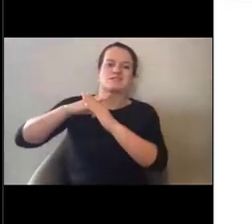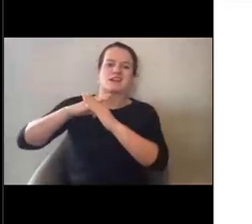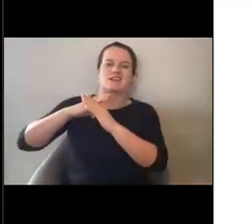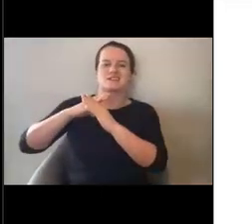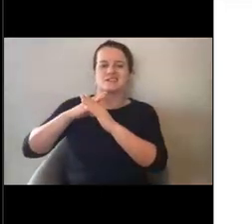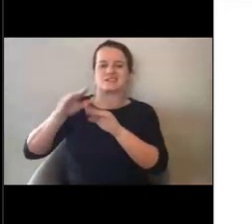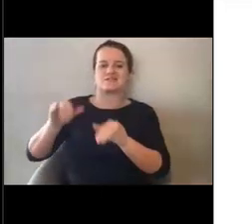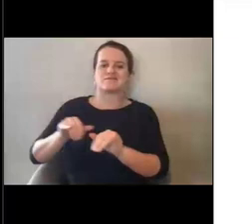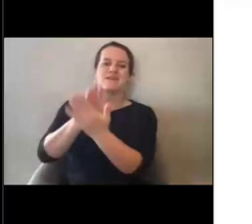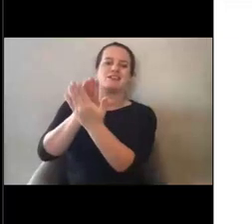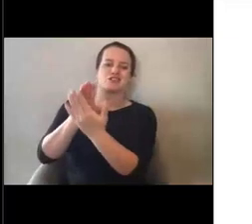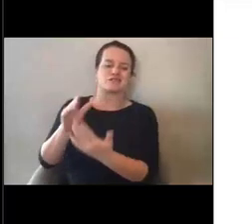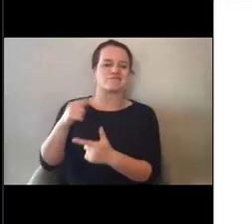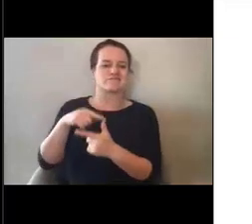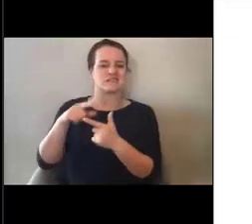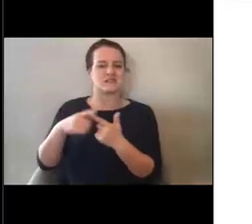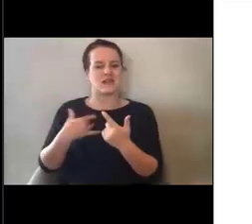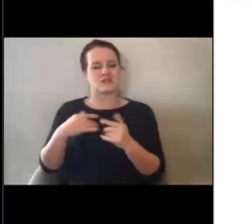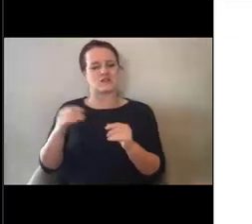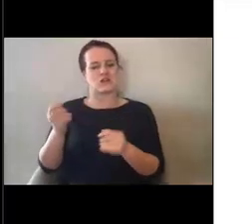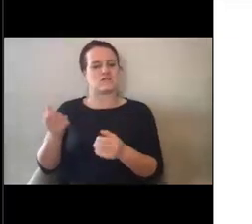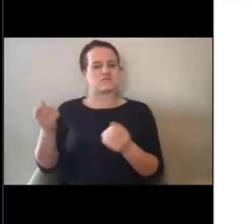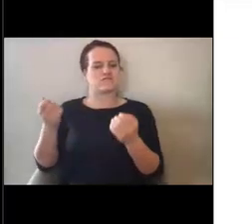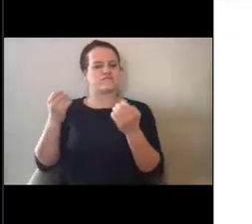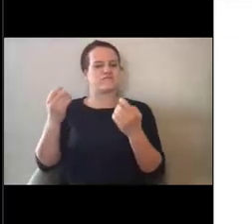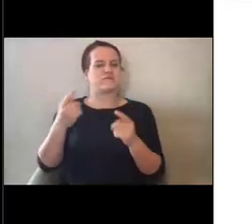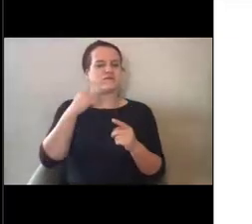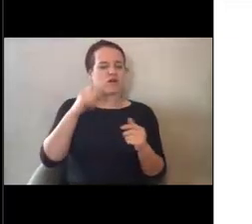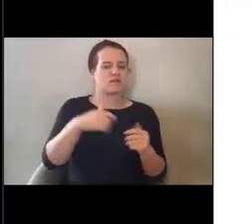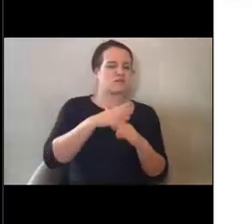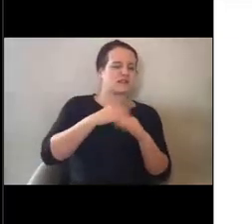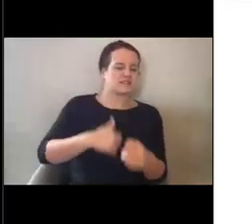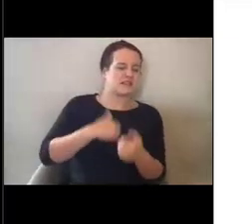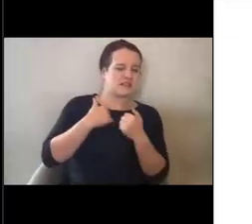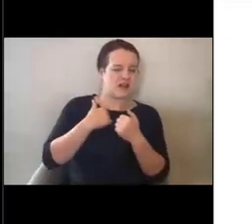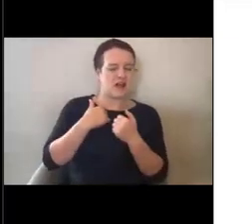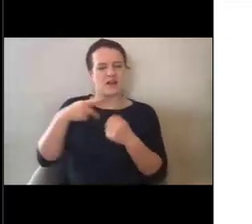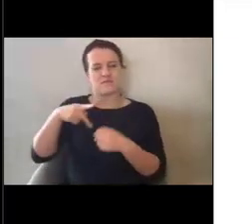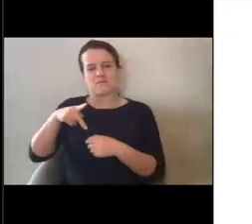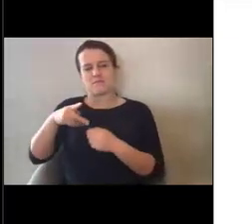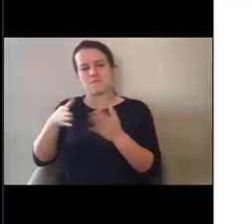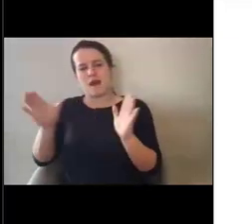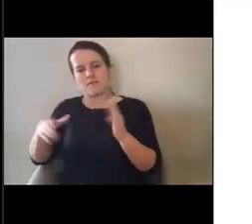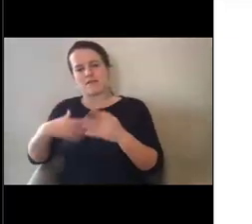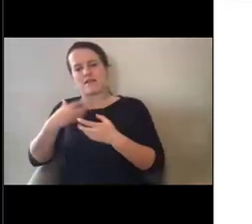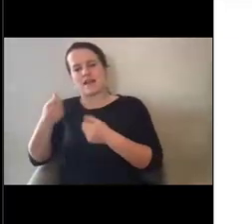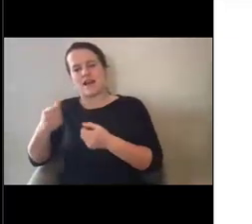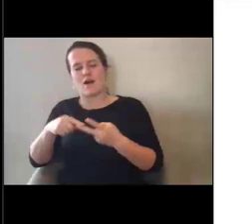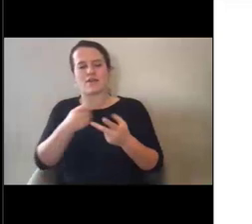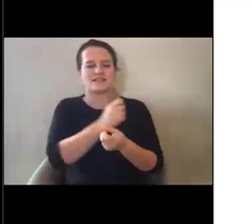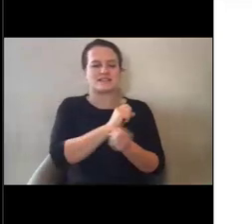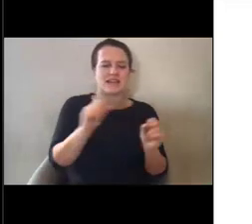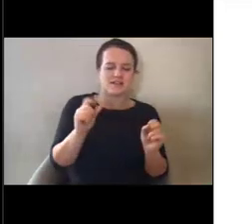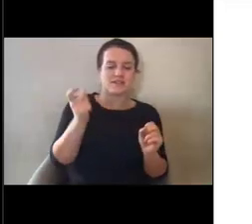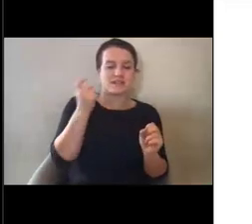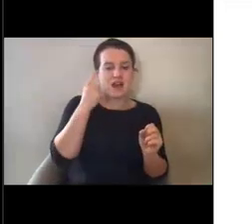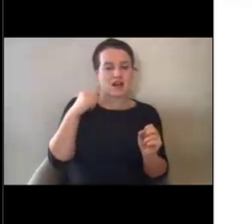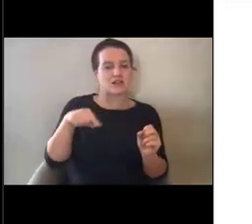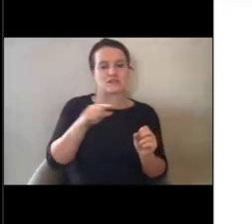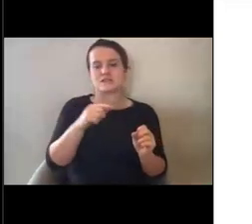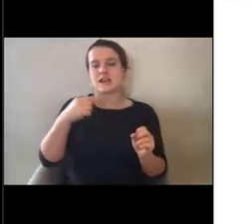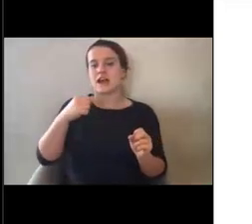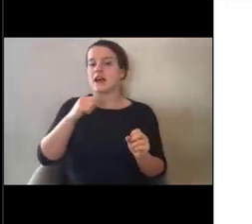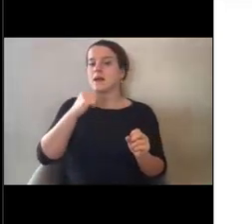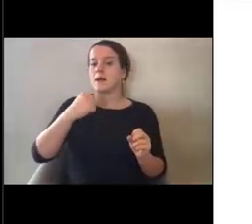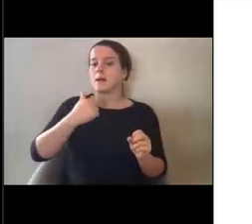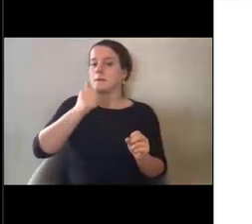measures taken to protect life, public health, and safety. Generally, private nonprofit organizations are not going to have that legal